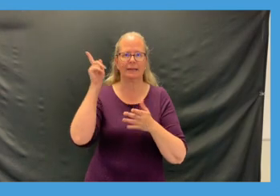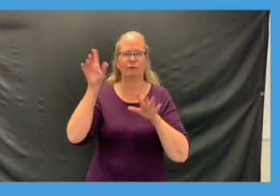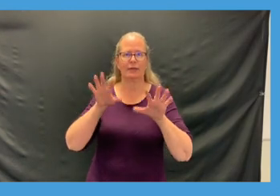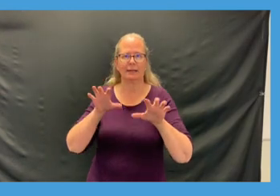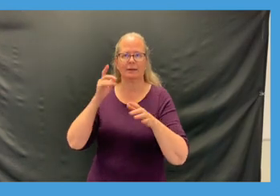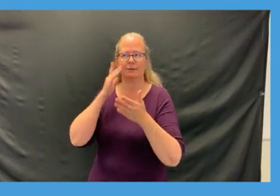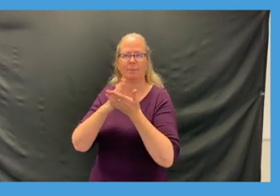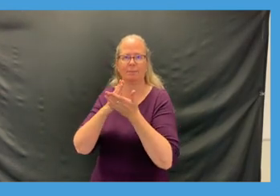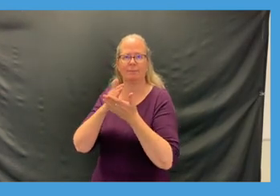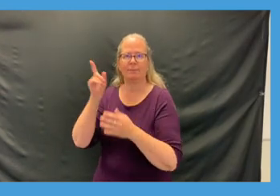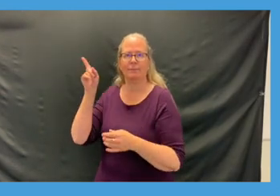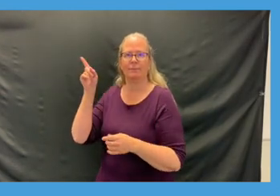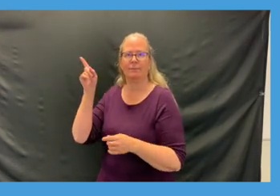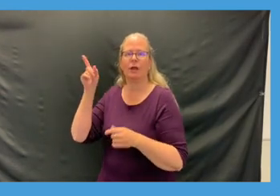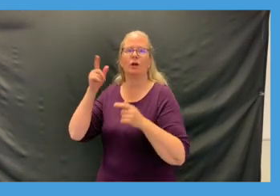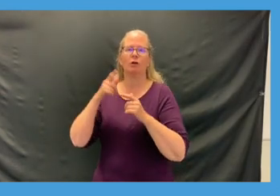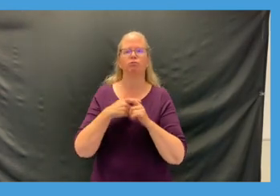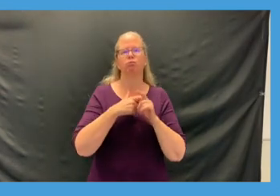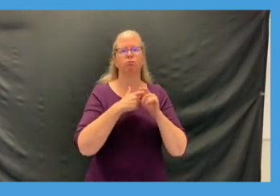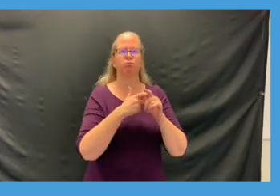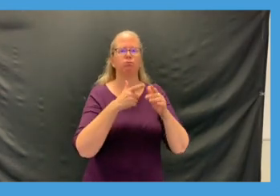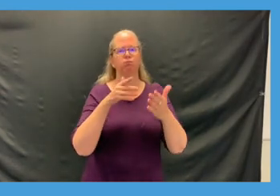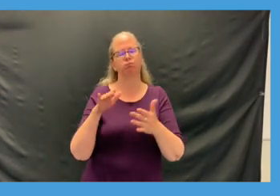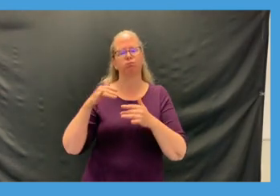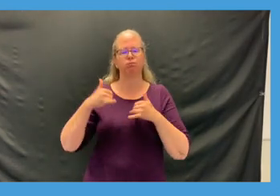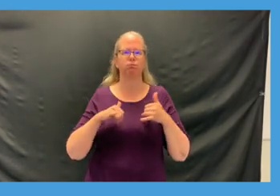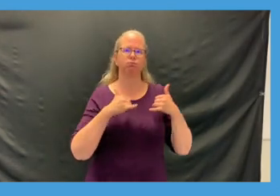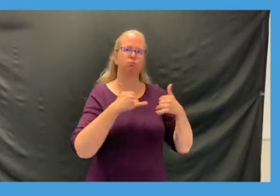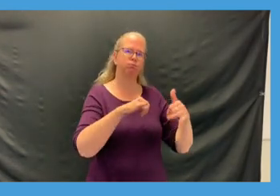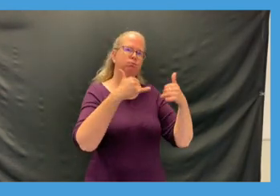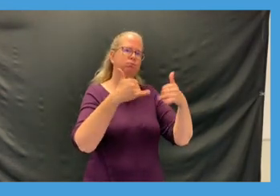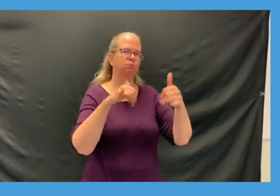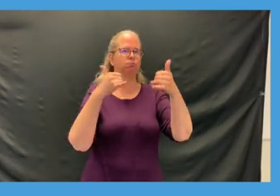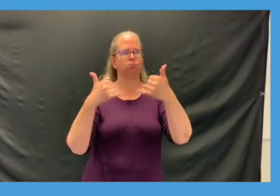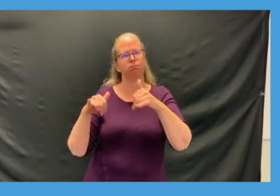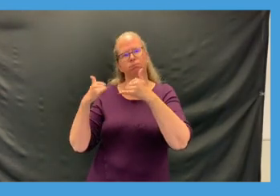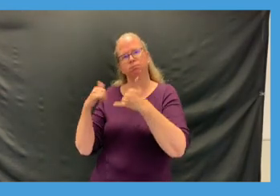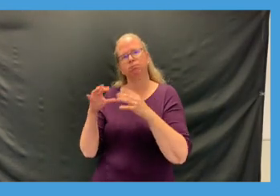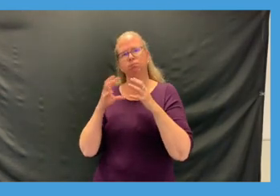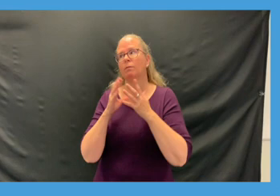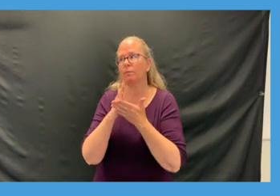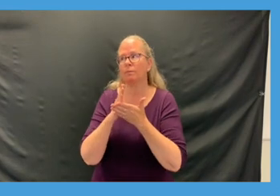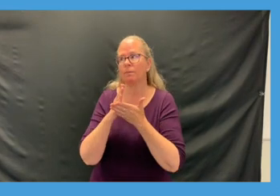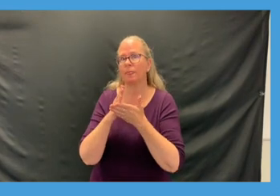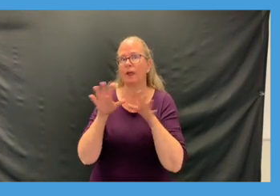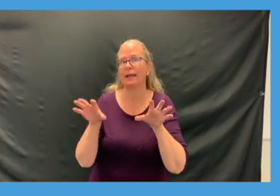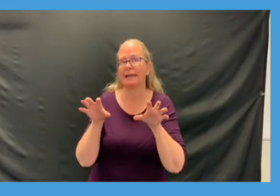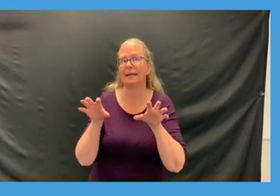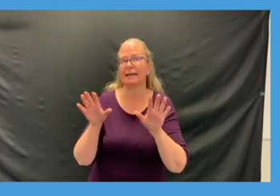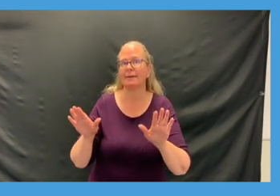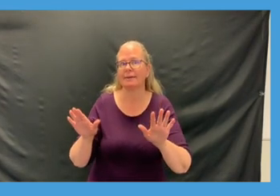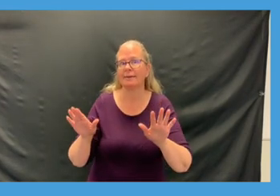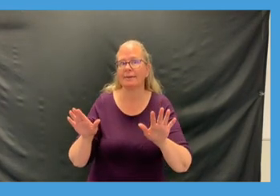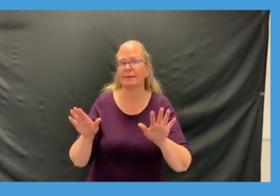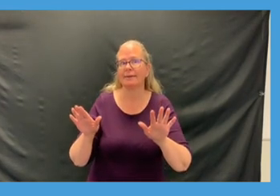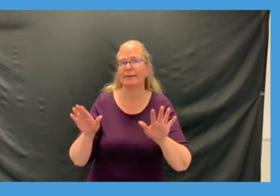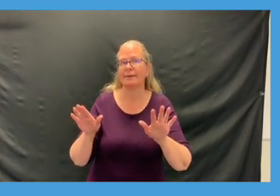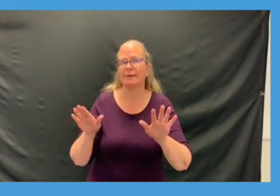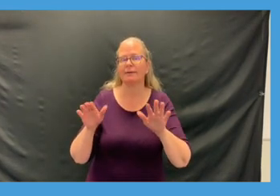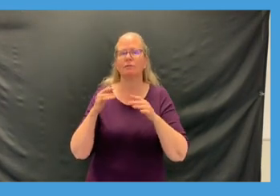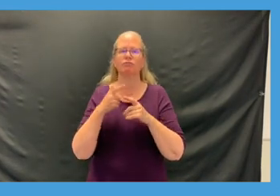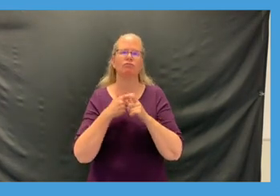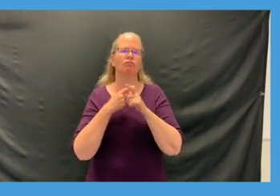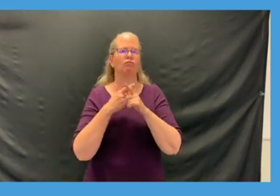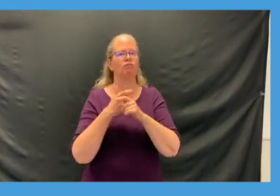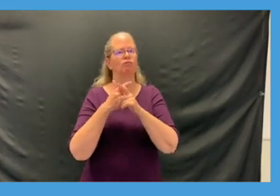and go back dribbling around dribble freeze and if you didn't